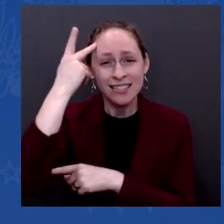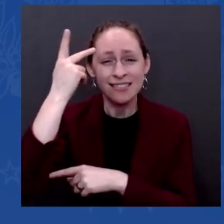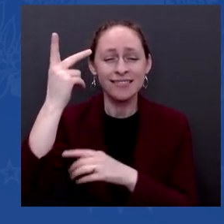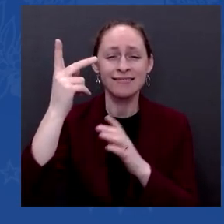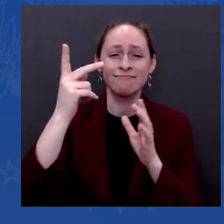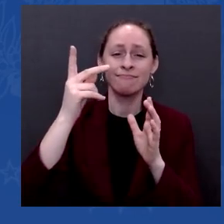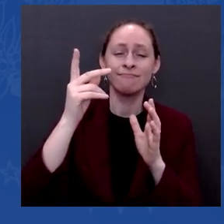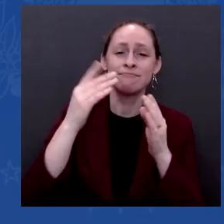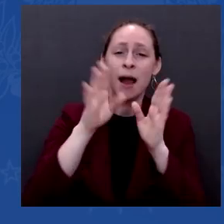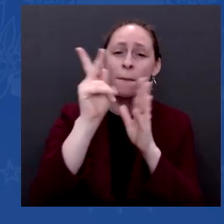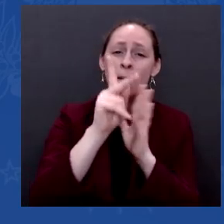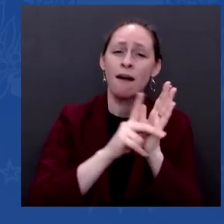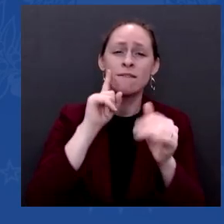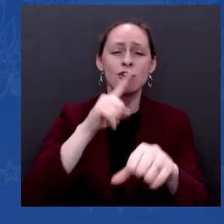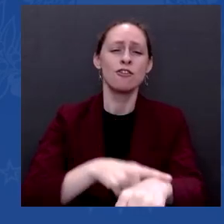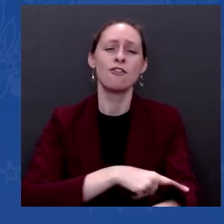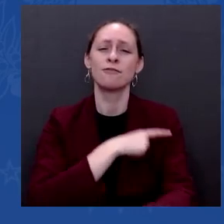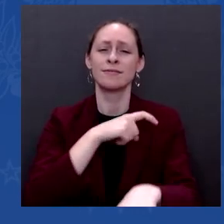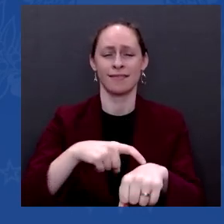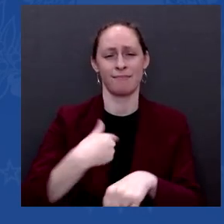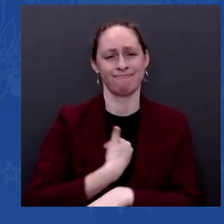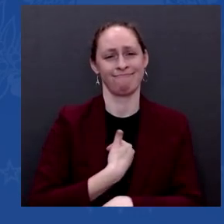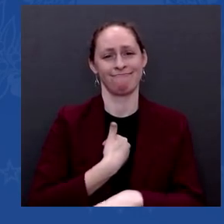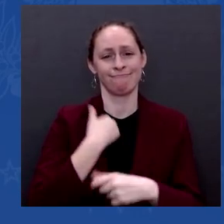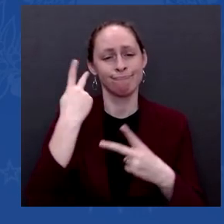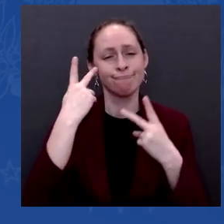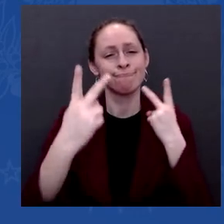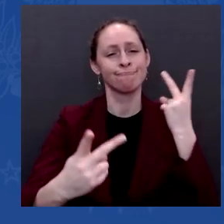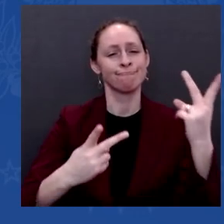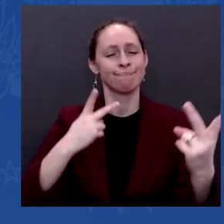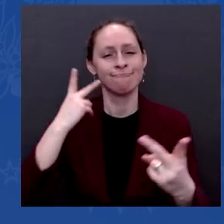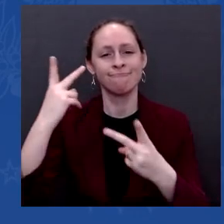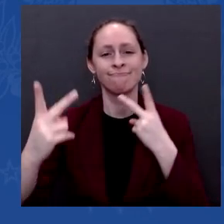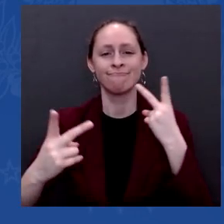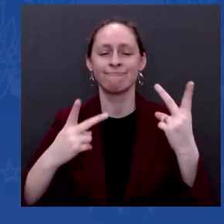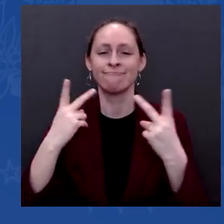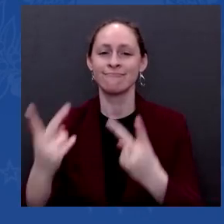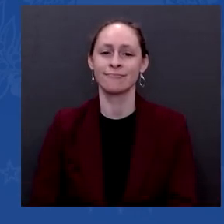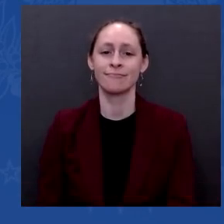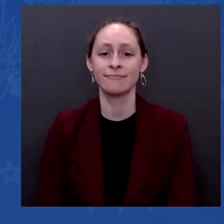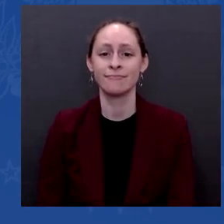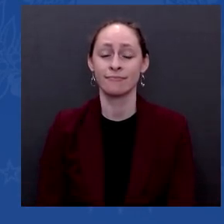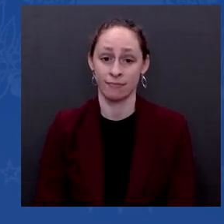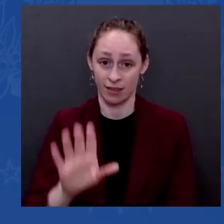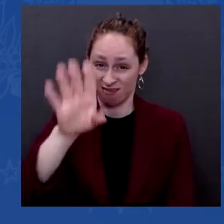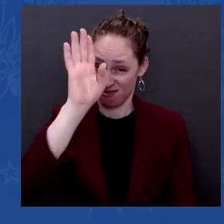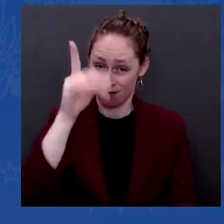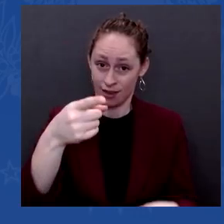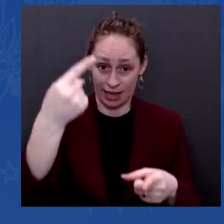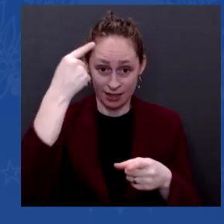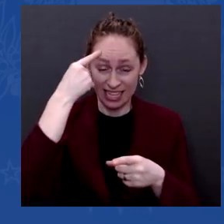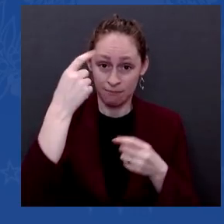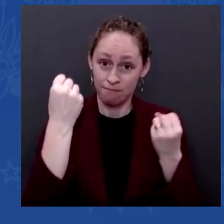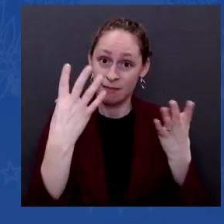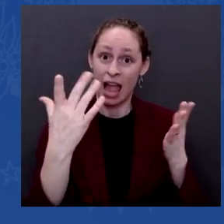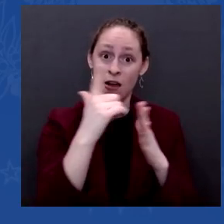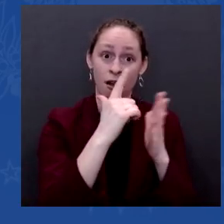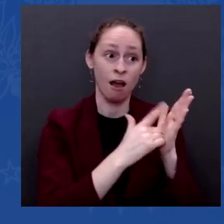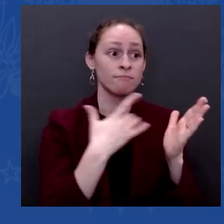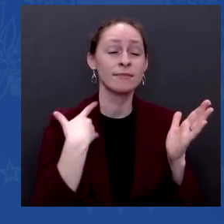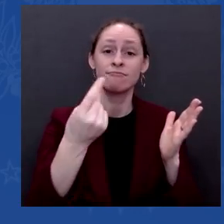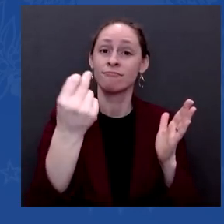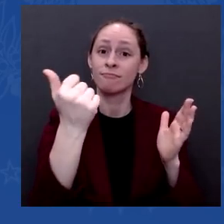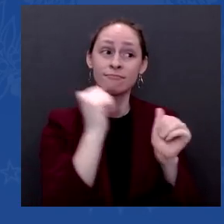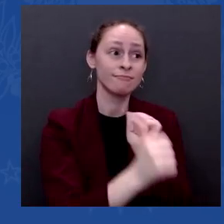And so, I think the bet — the most important thing to do is try to inform — not educate — inform